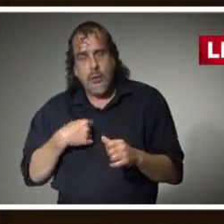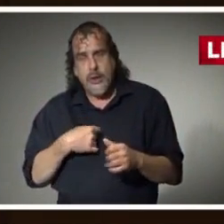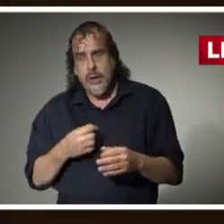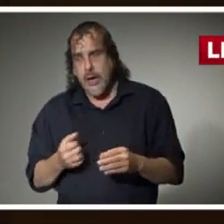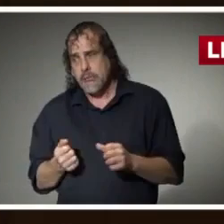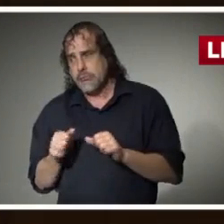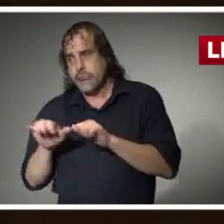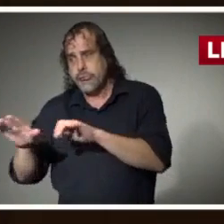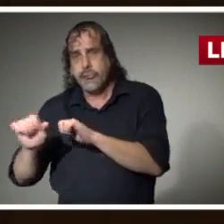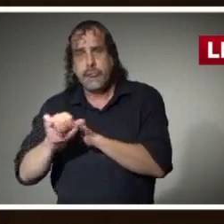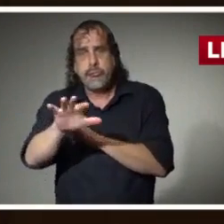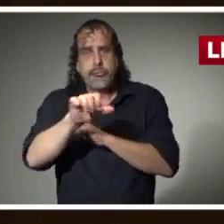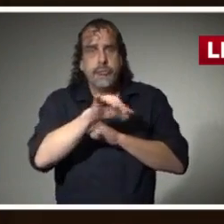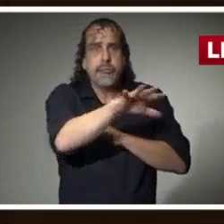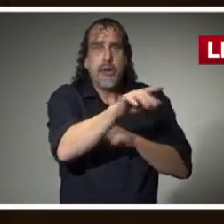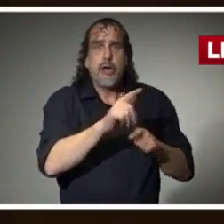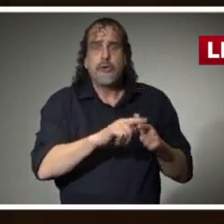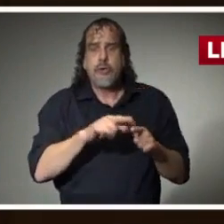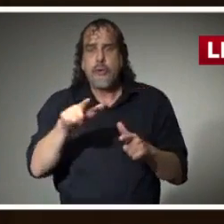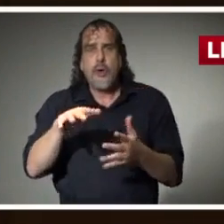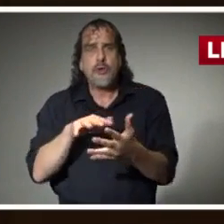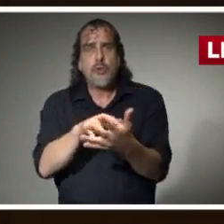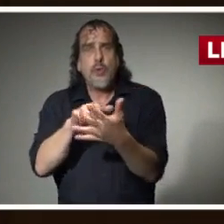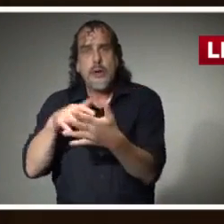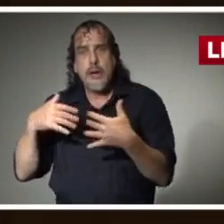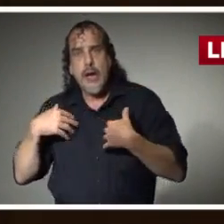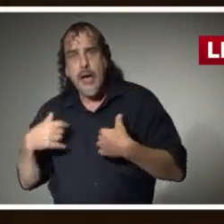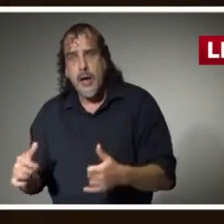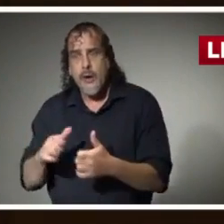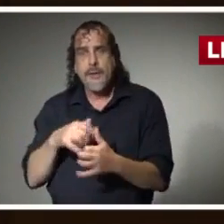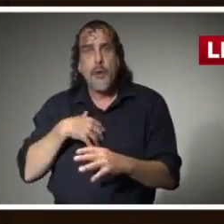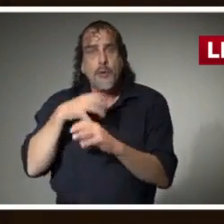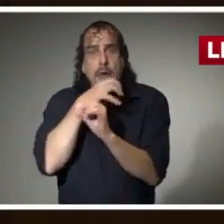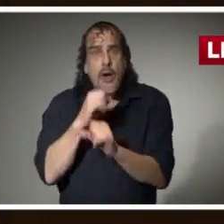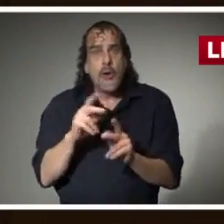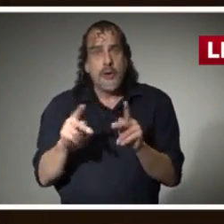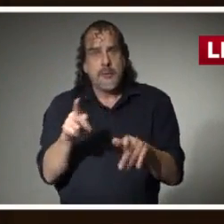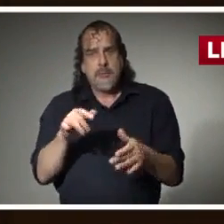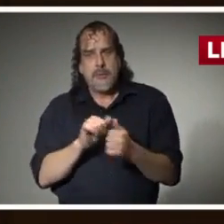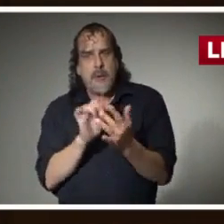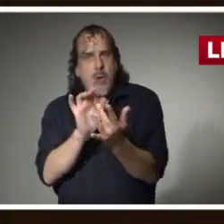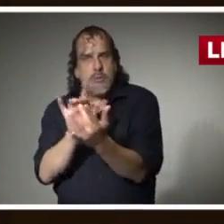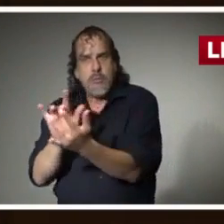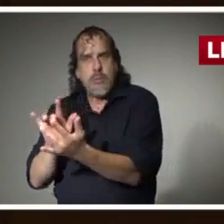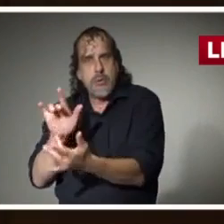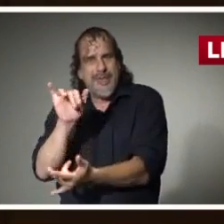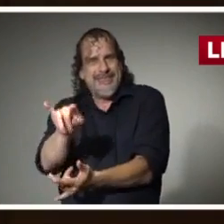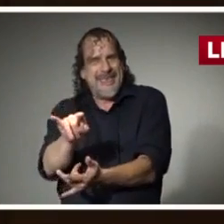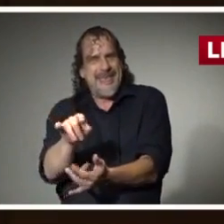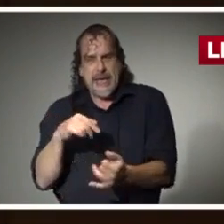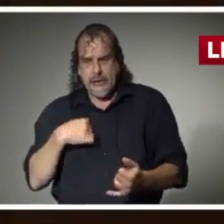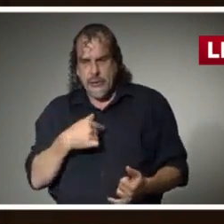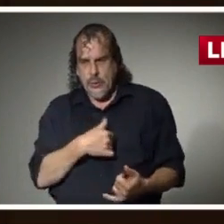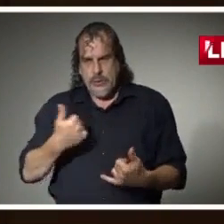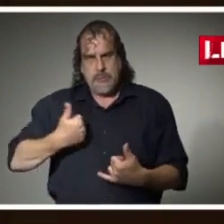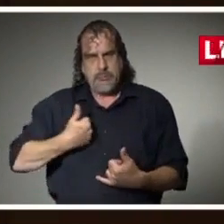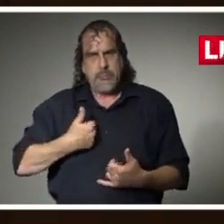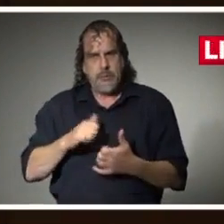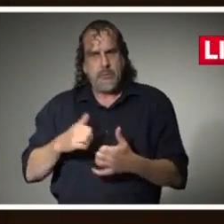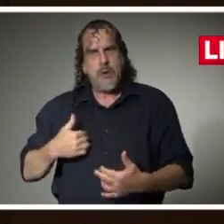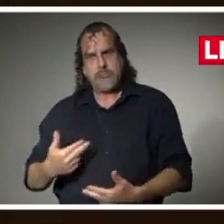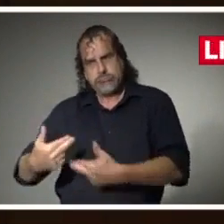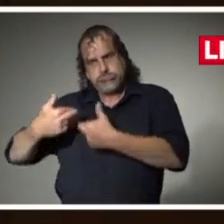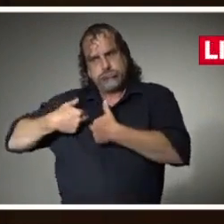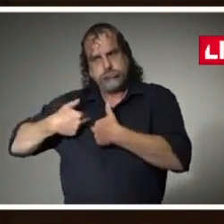for those vulnerable people that we come in contact with every day. So we still need to all be doing those measures